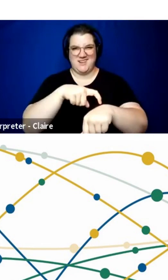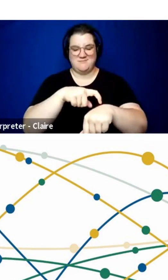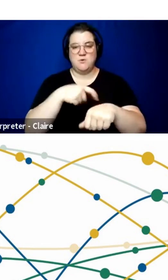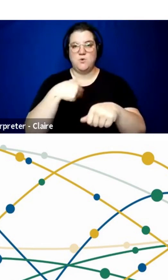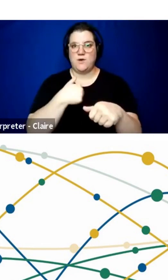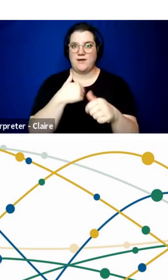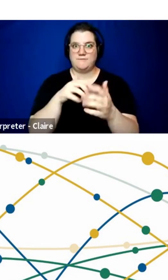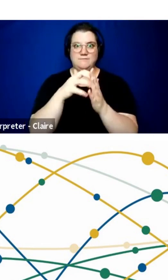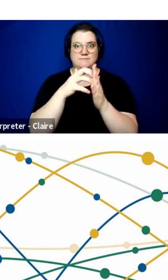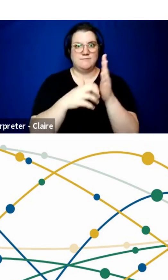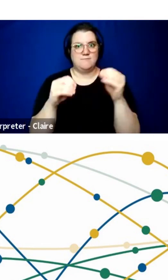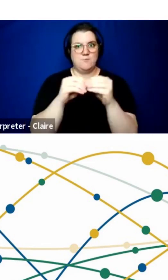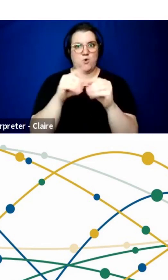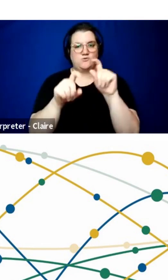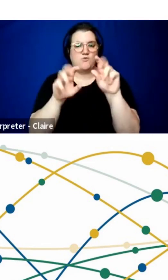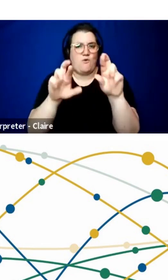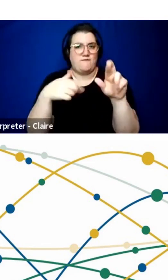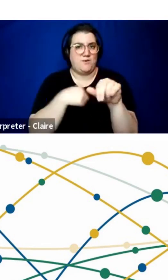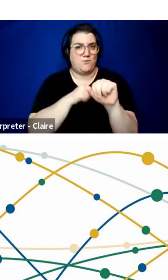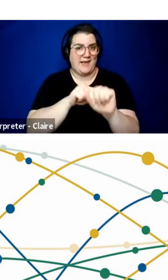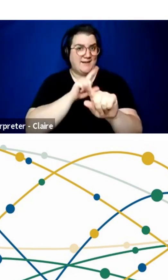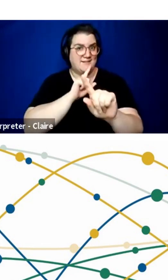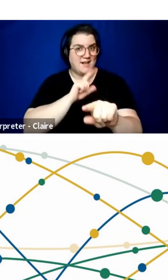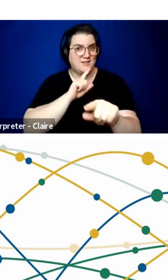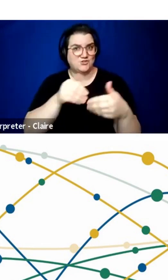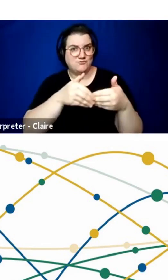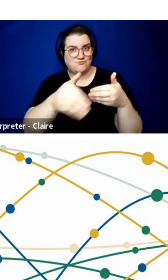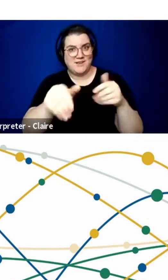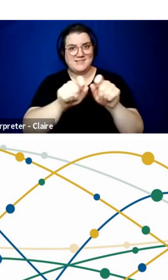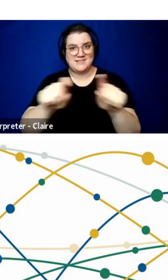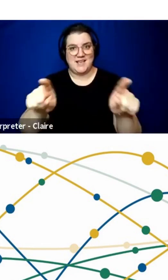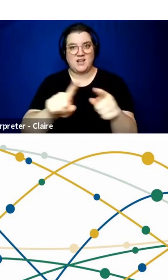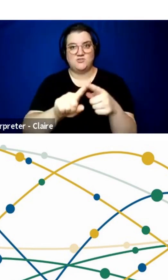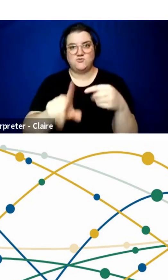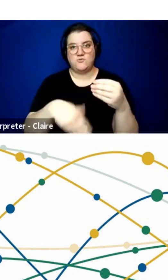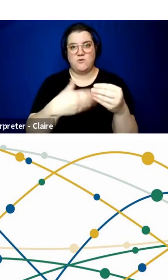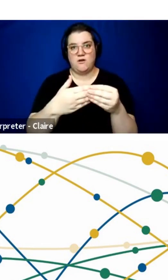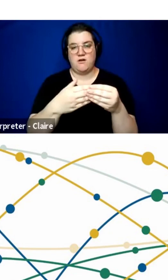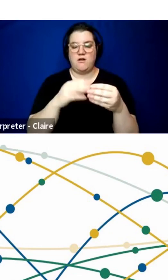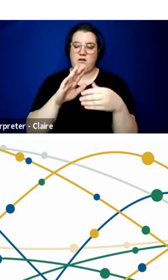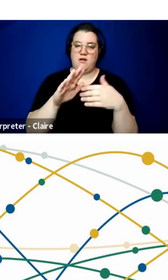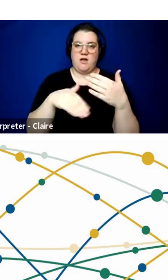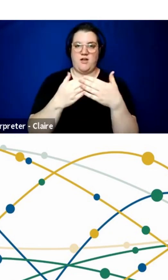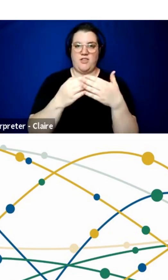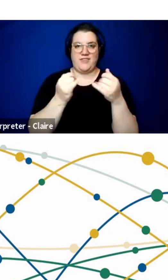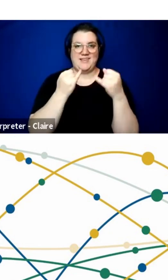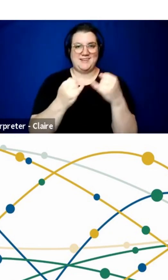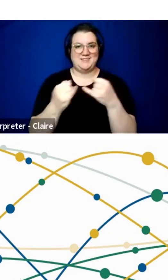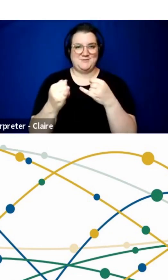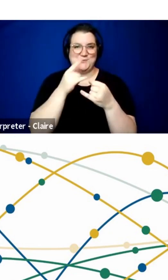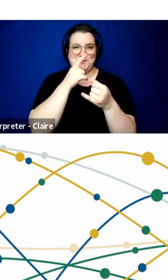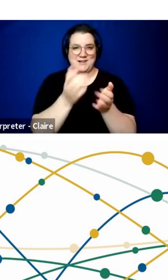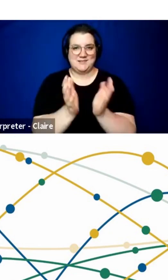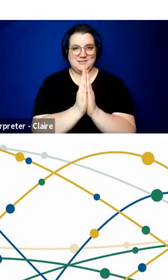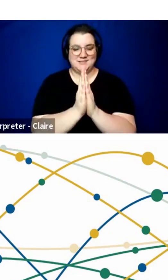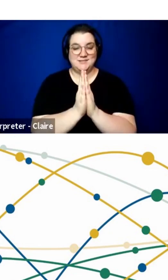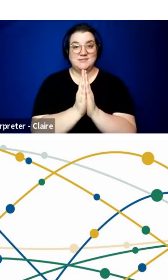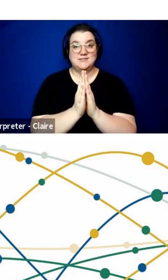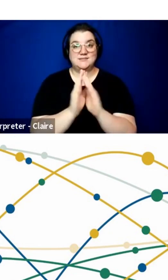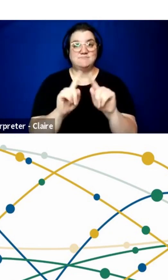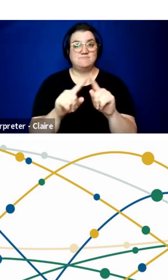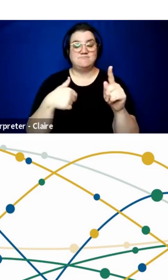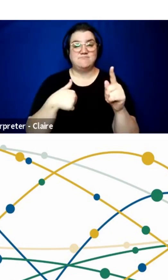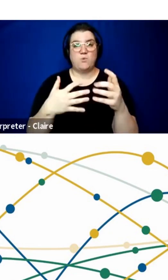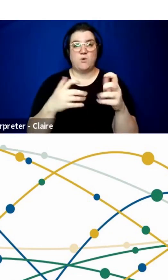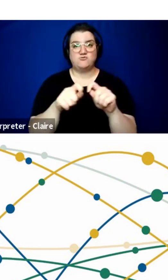And hopefully, we can get those answered and sent to all the individuals who asked them. But I want to